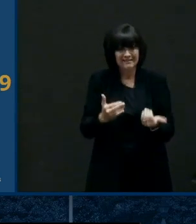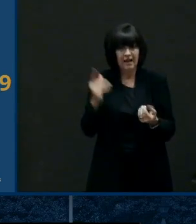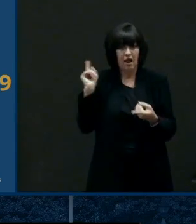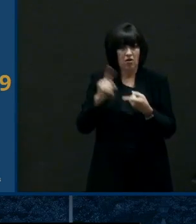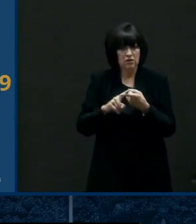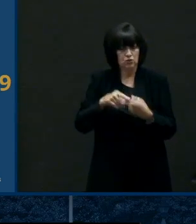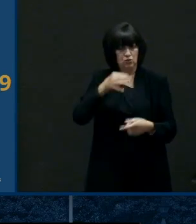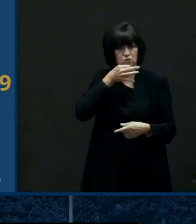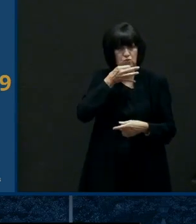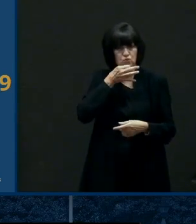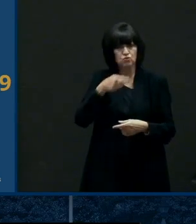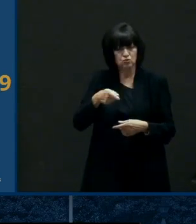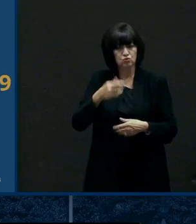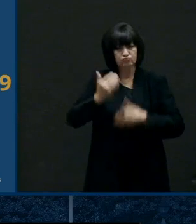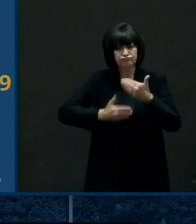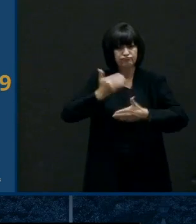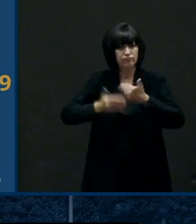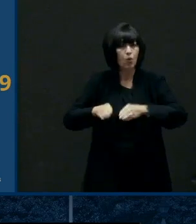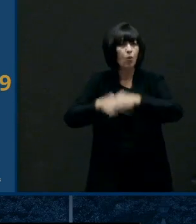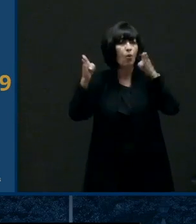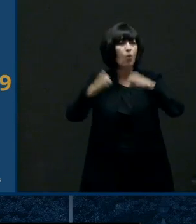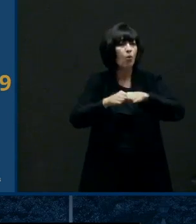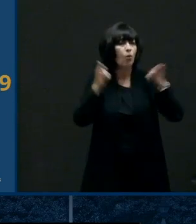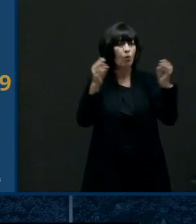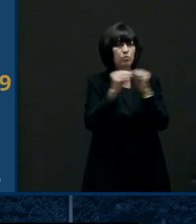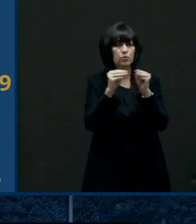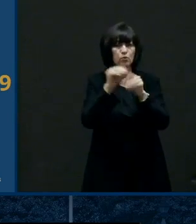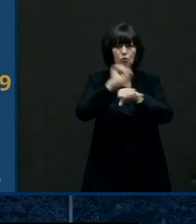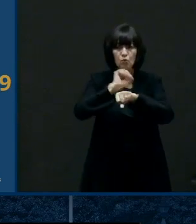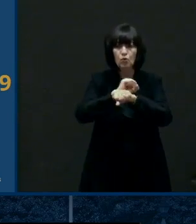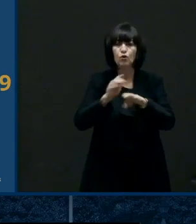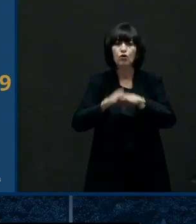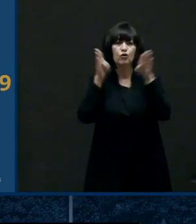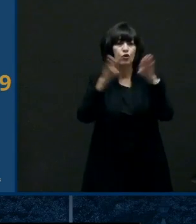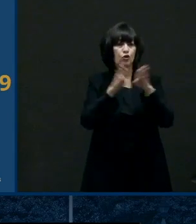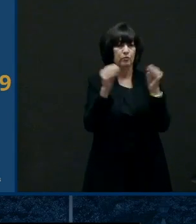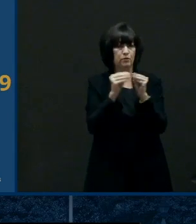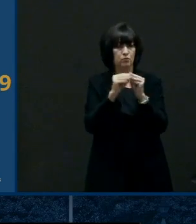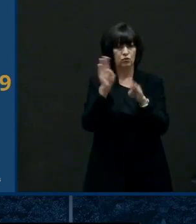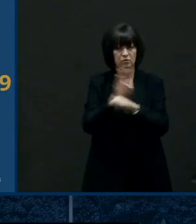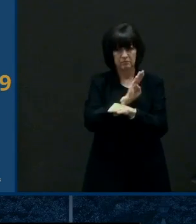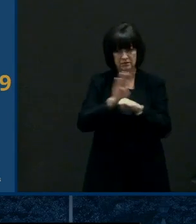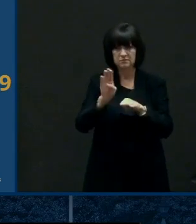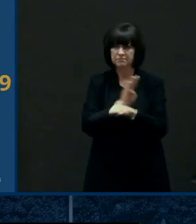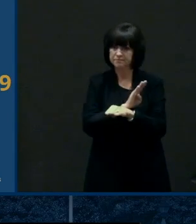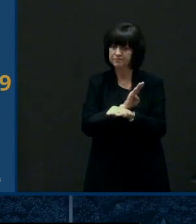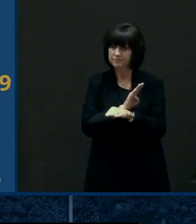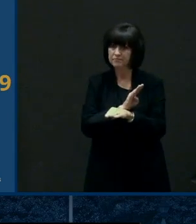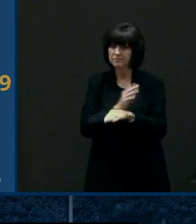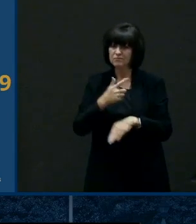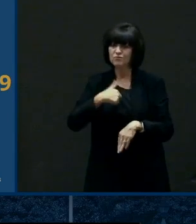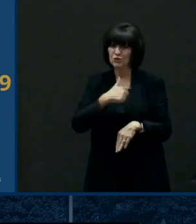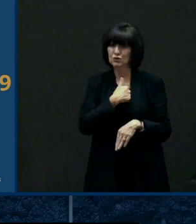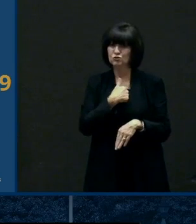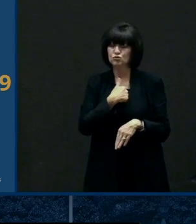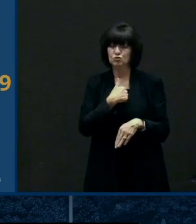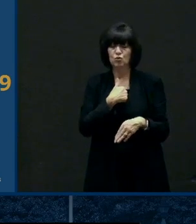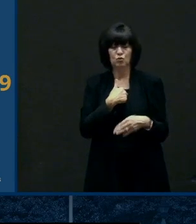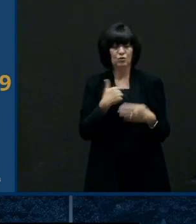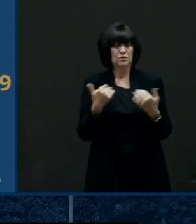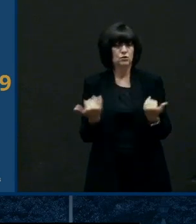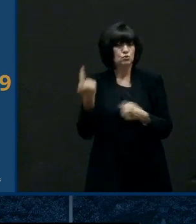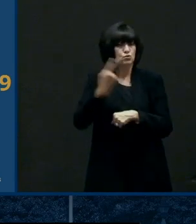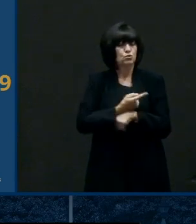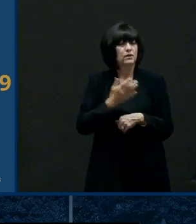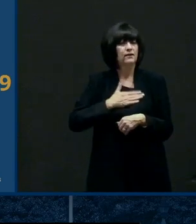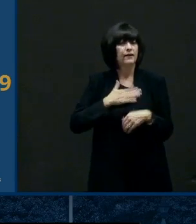our focus in addition to uh responding uh with our agencies to the two severe weather events that